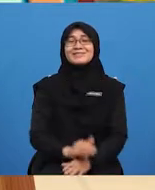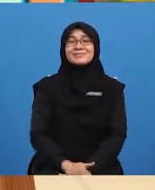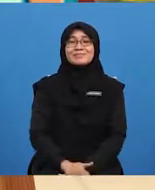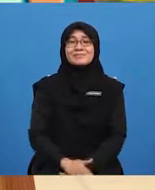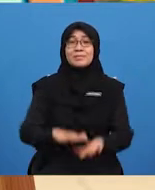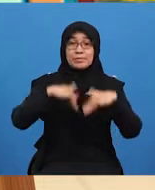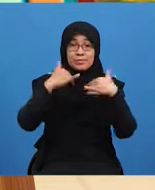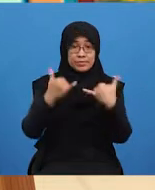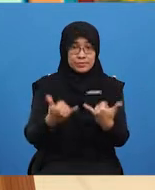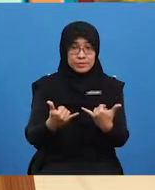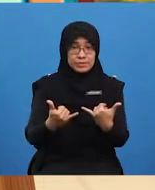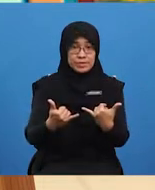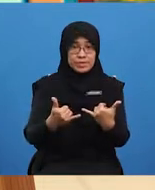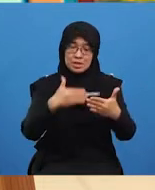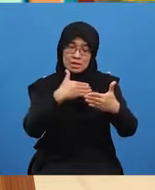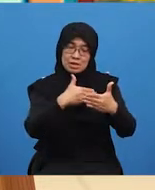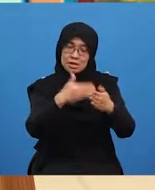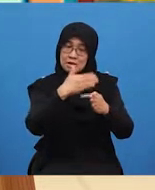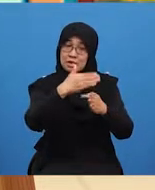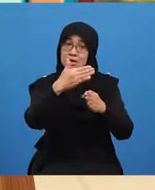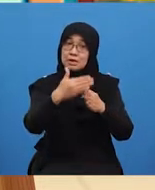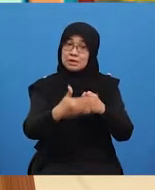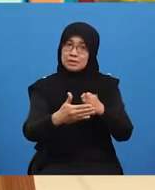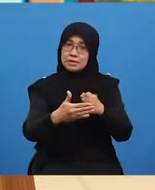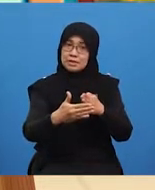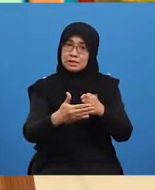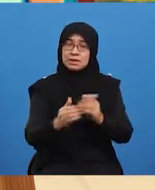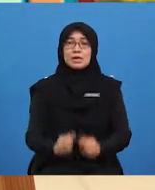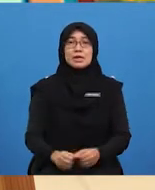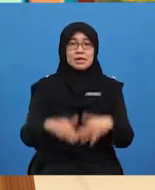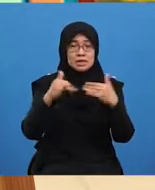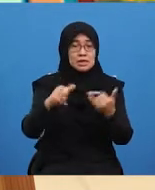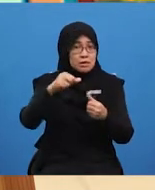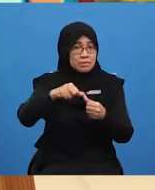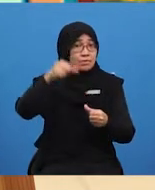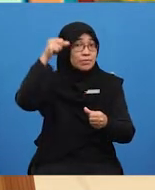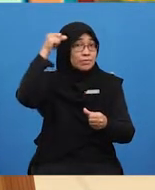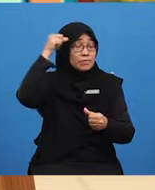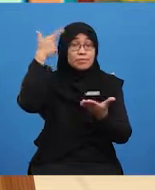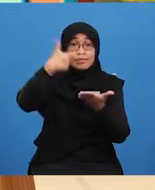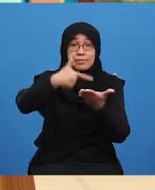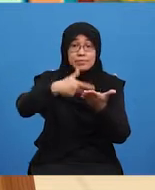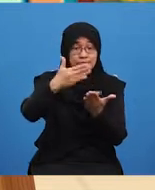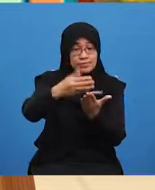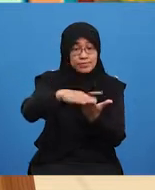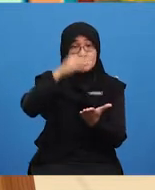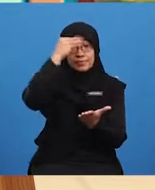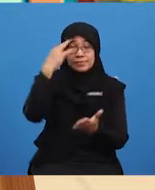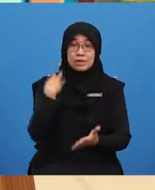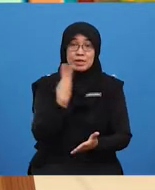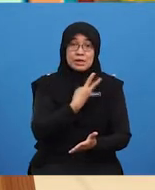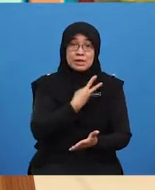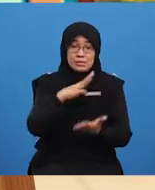Since we are about to end our lesson, will it be okay for you to recap today's lesson together?